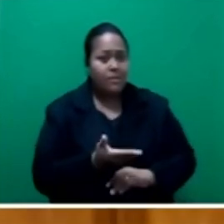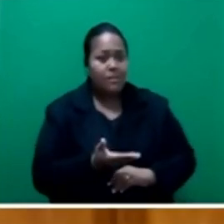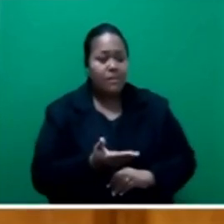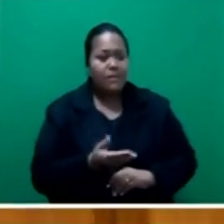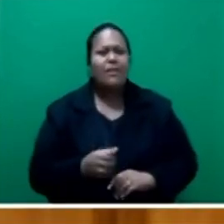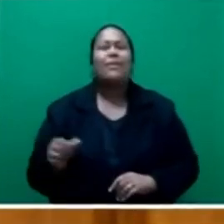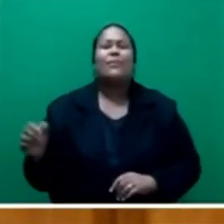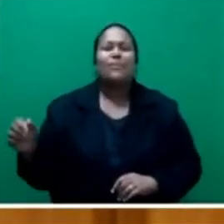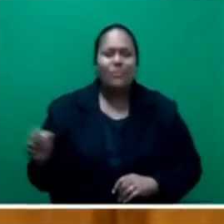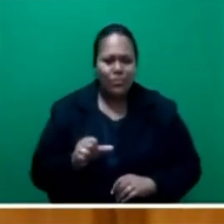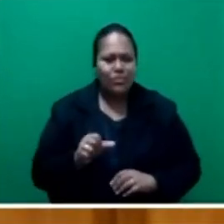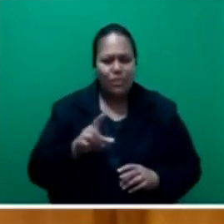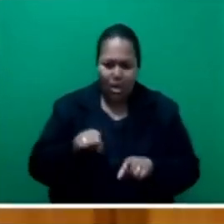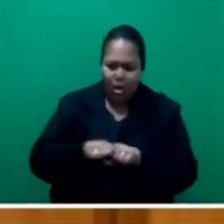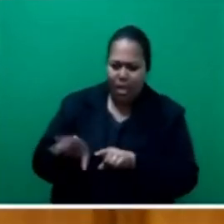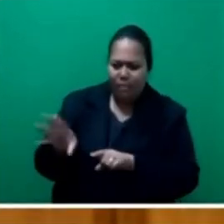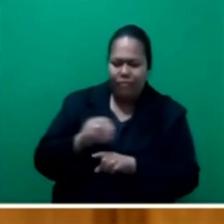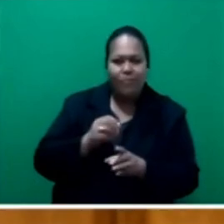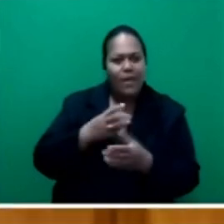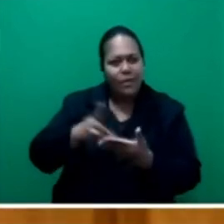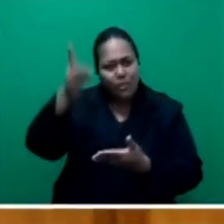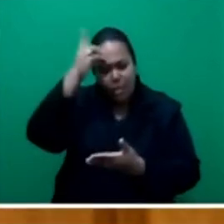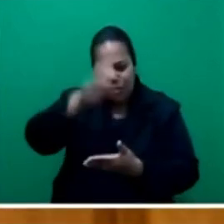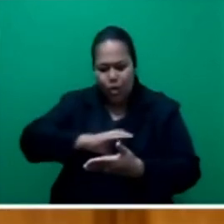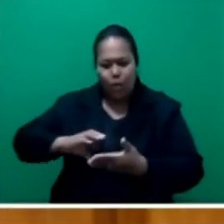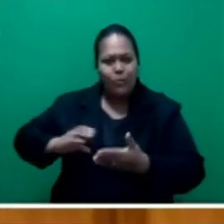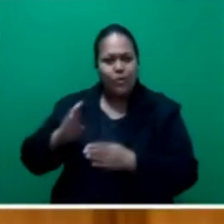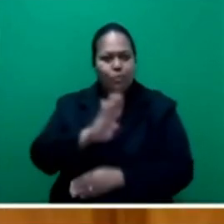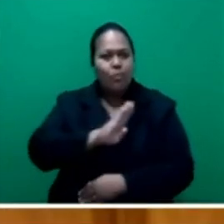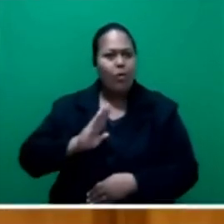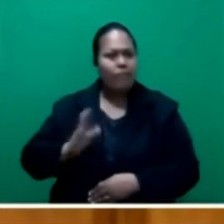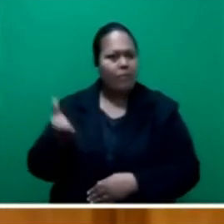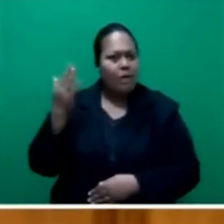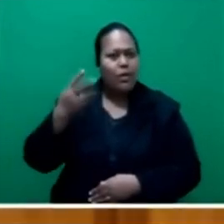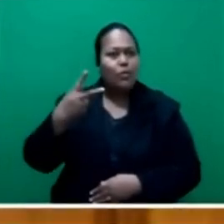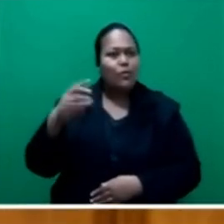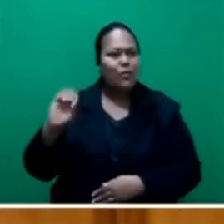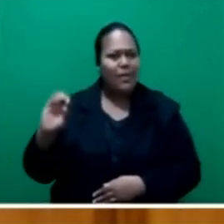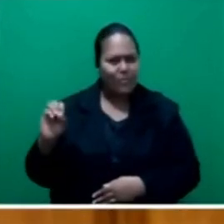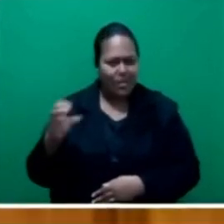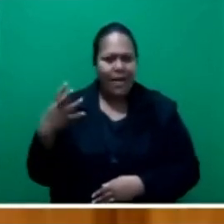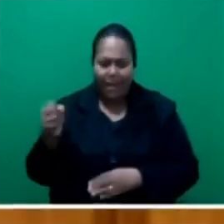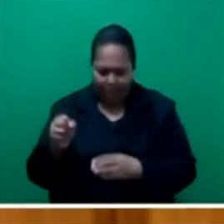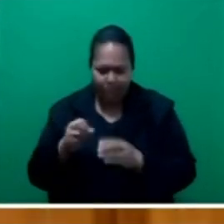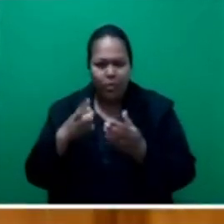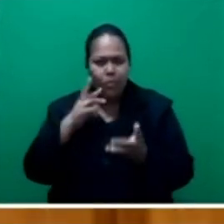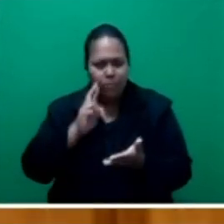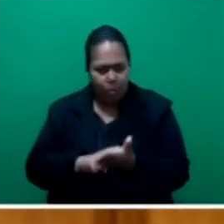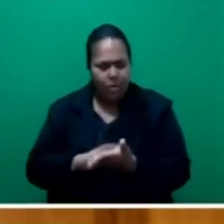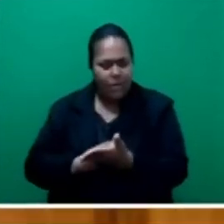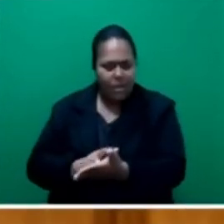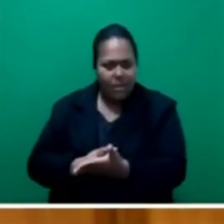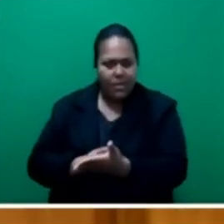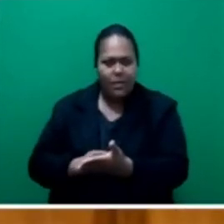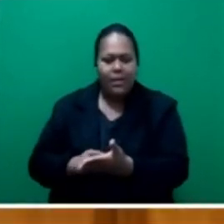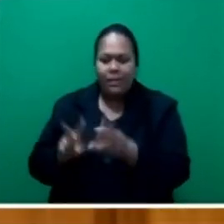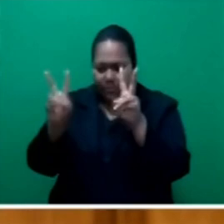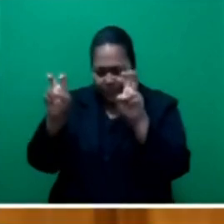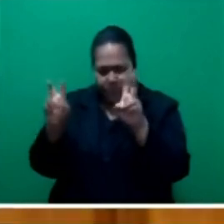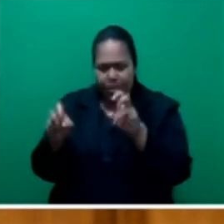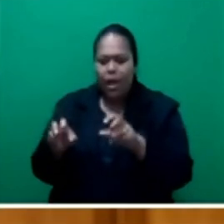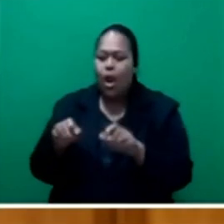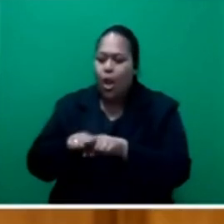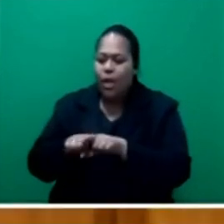could take a leaf out of the Education Commission report of 2000, titled Learning Together, Directions for Education in the Fiji